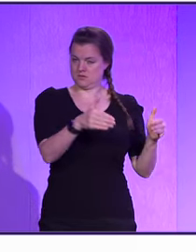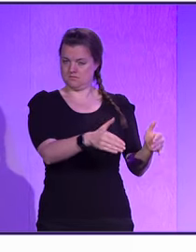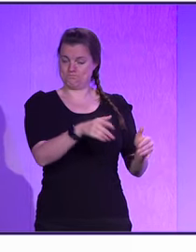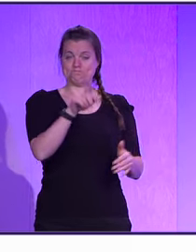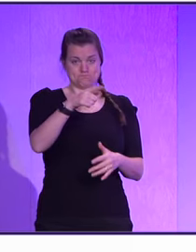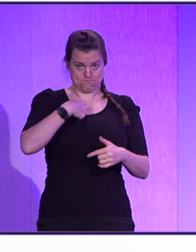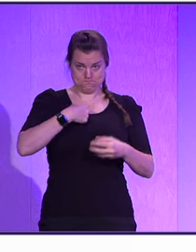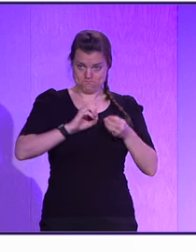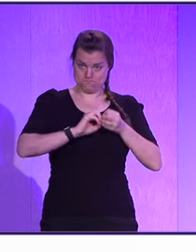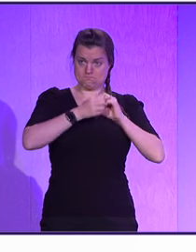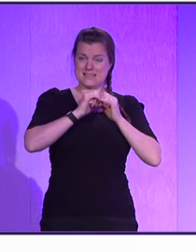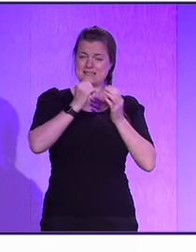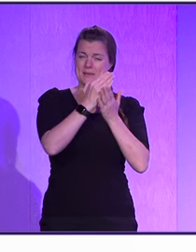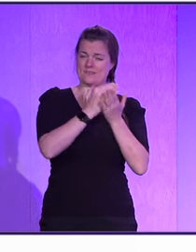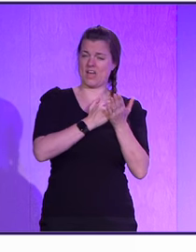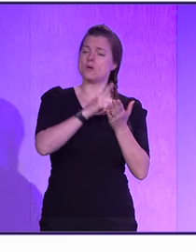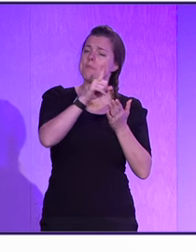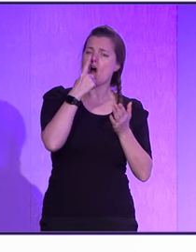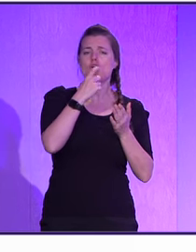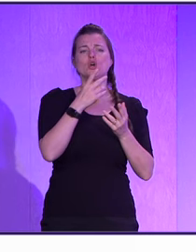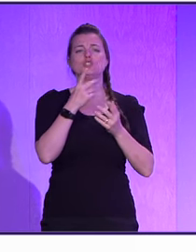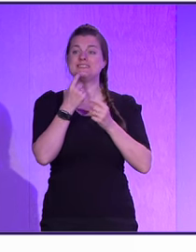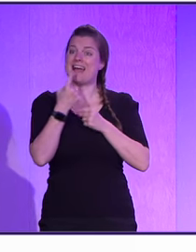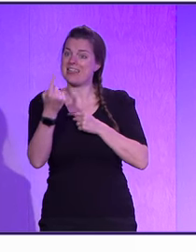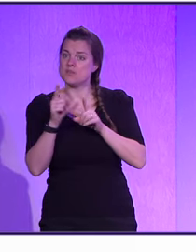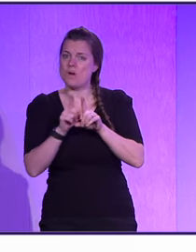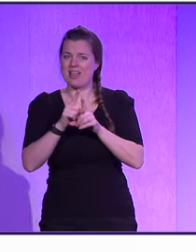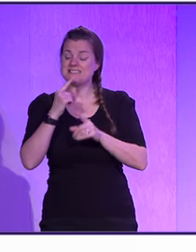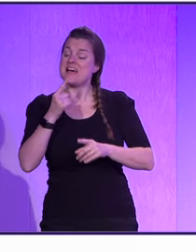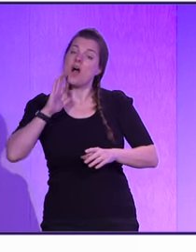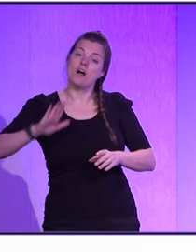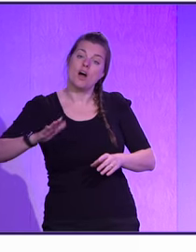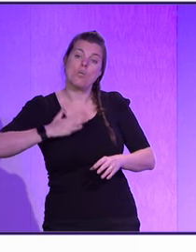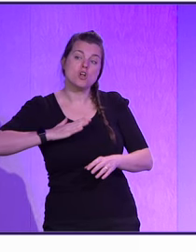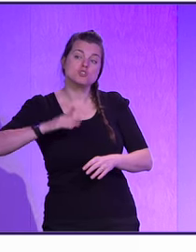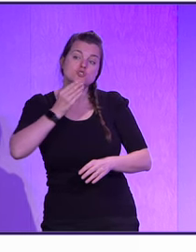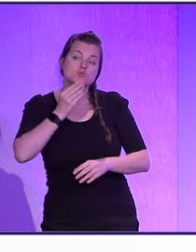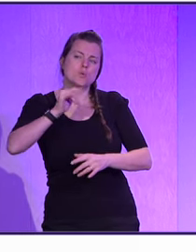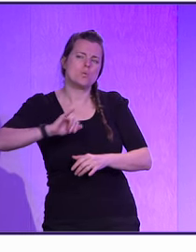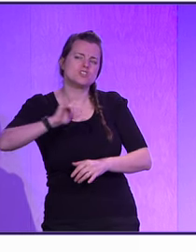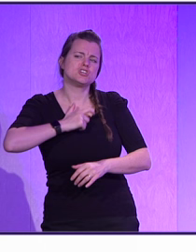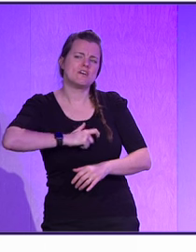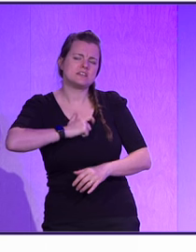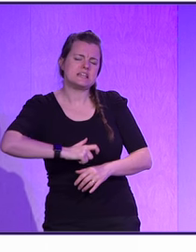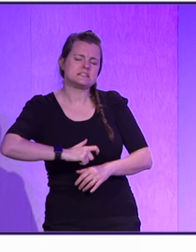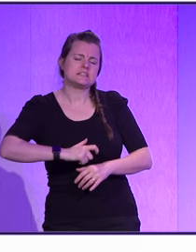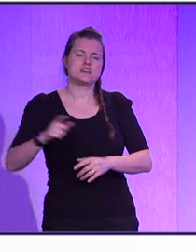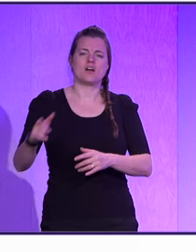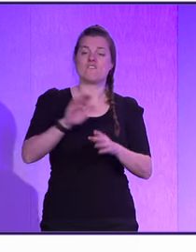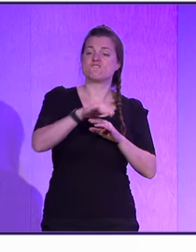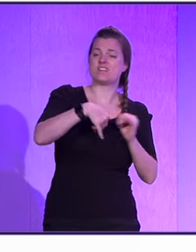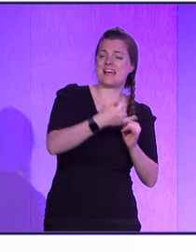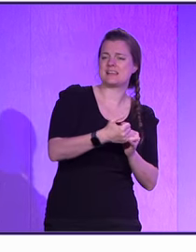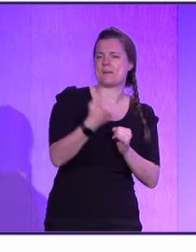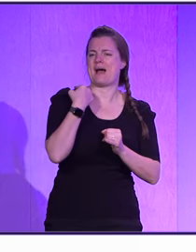I gave it specification, but I can also tell it what identity I wanted to use to code, whether it's a back-end developer, whether it's a front